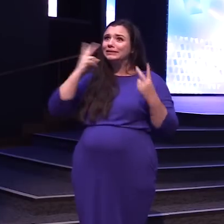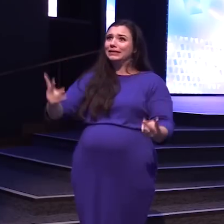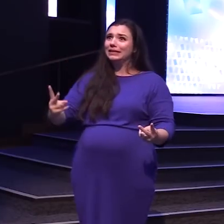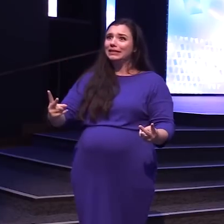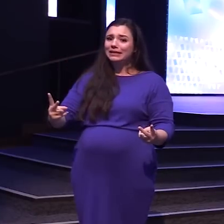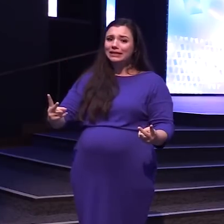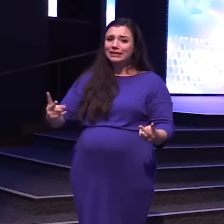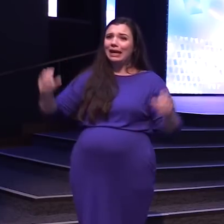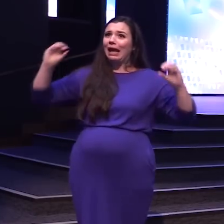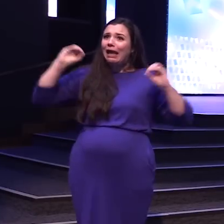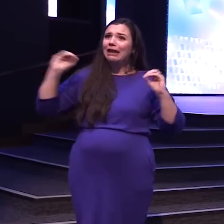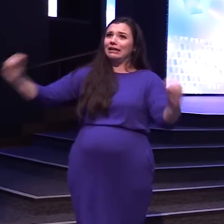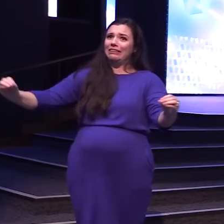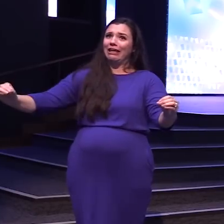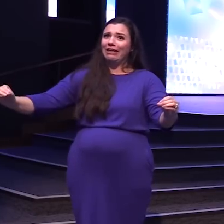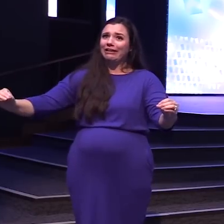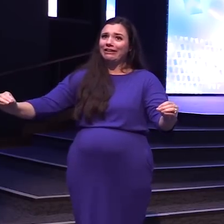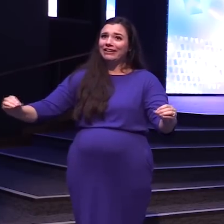Anything